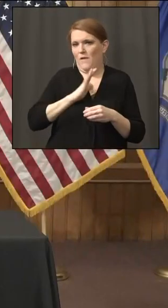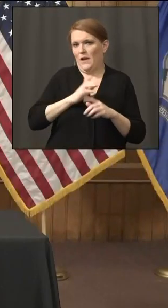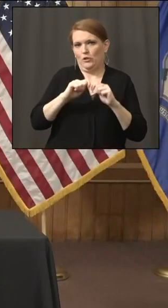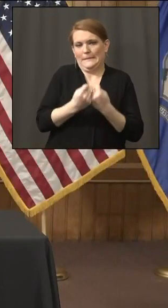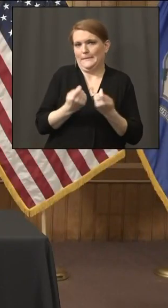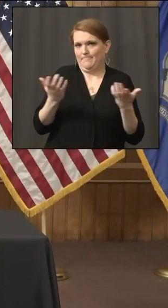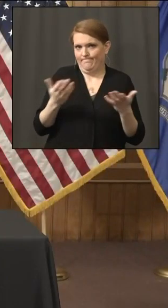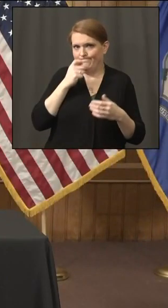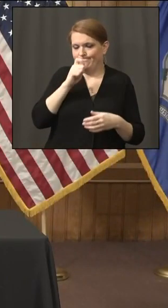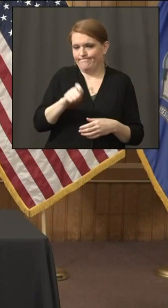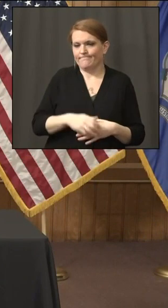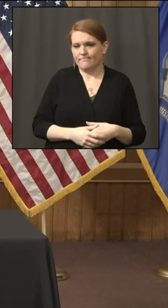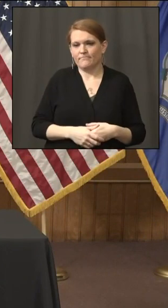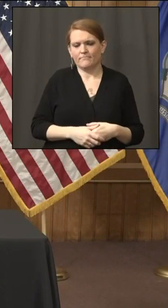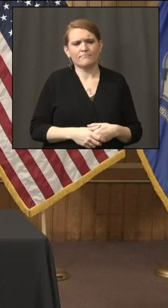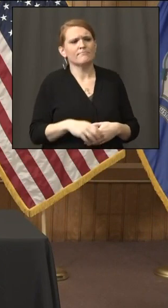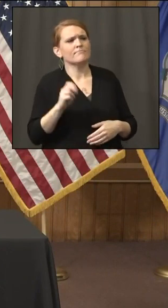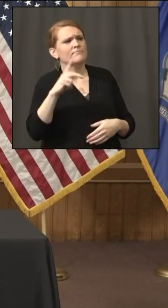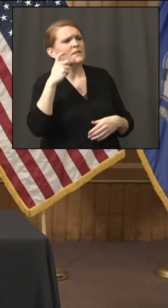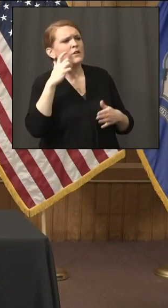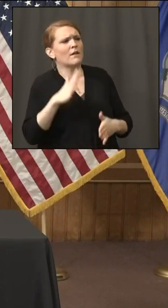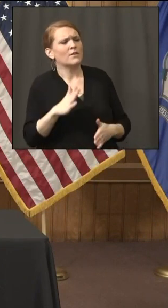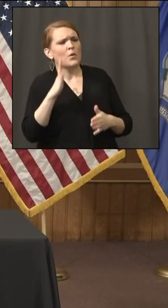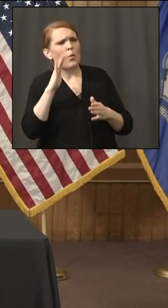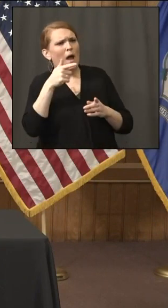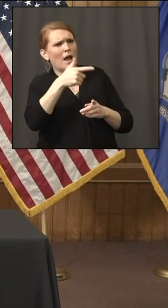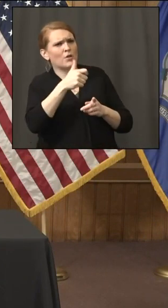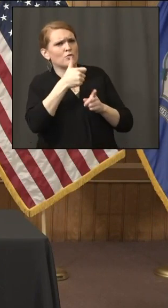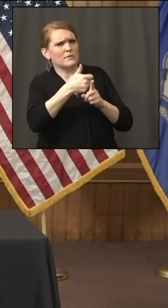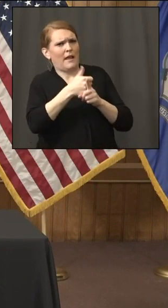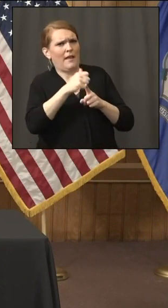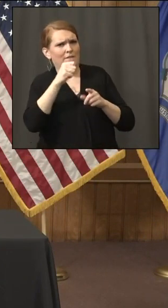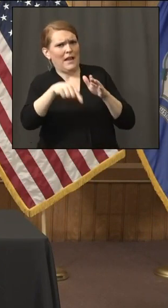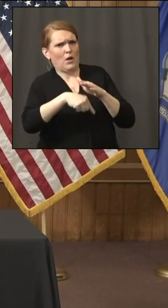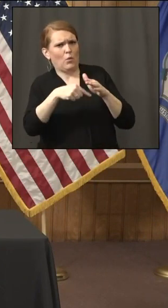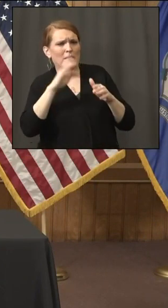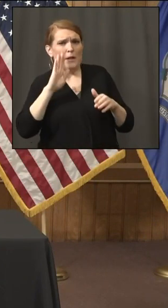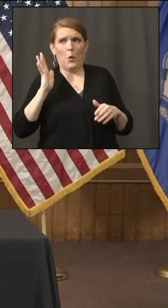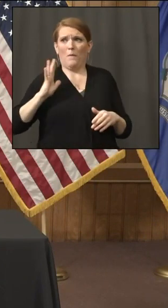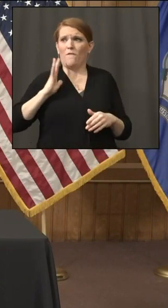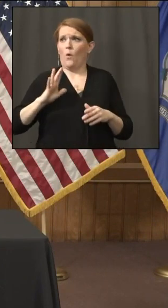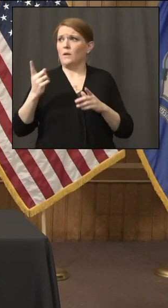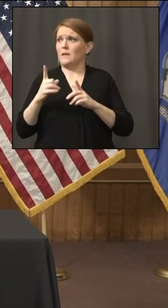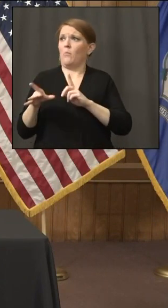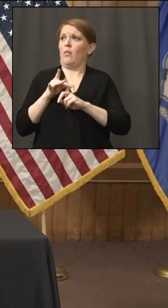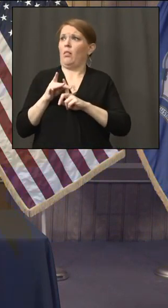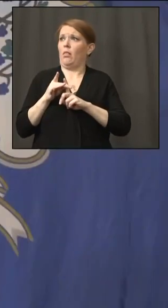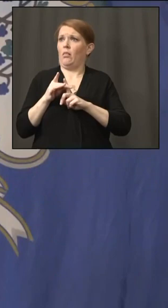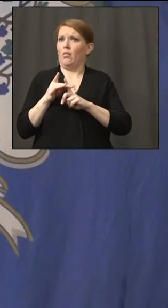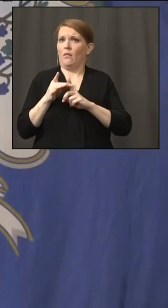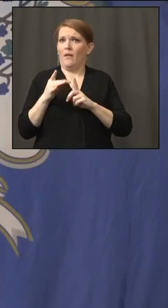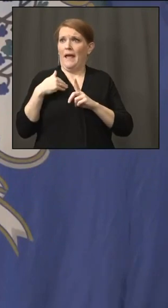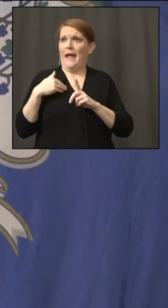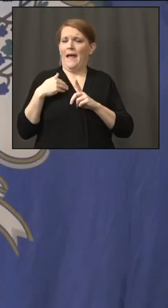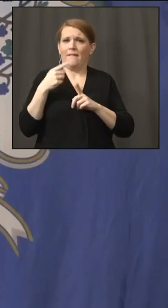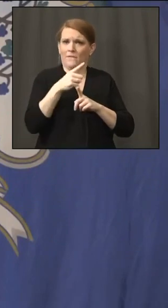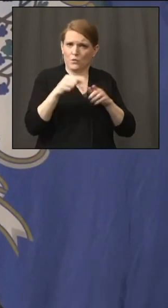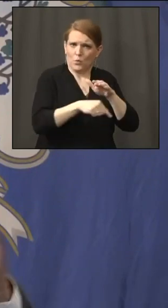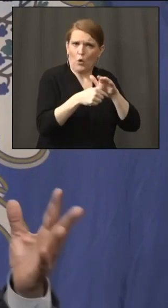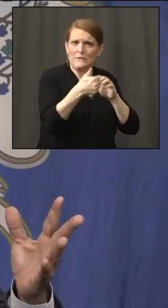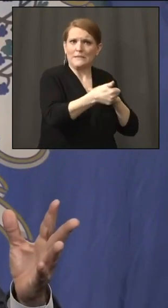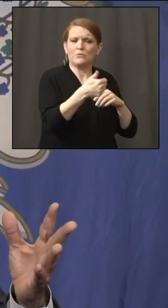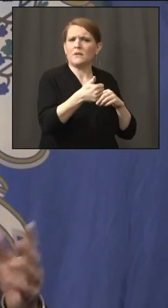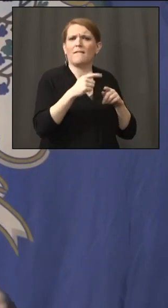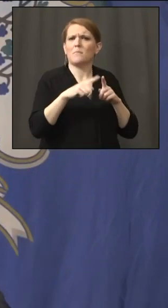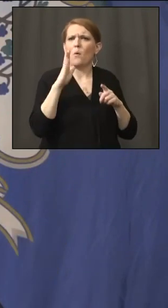And governor, why are you not self quarantine this time around when you've done so in the past? I just because